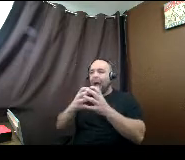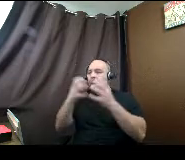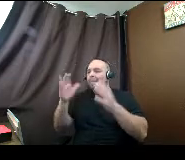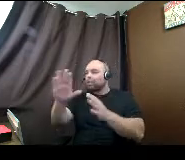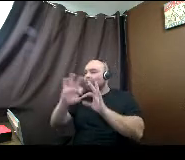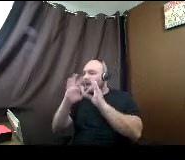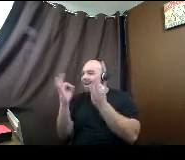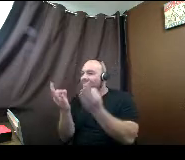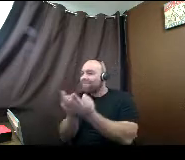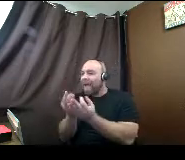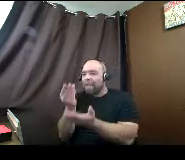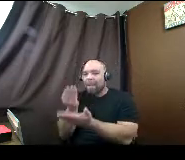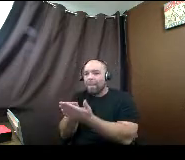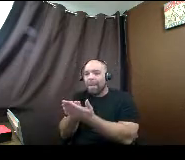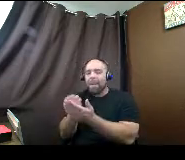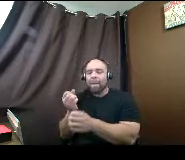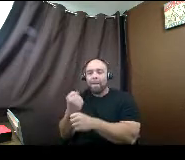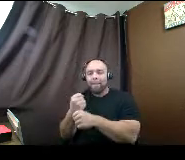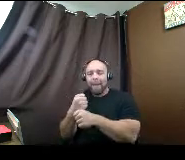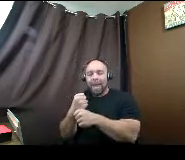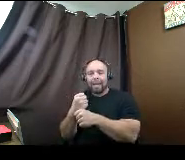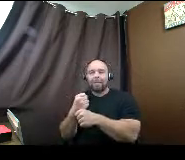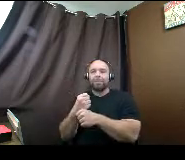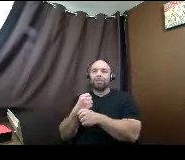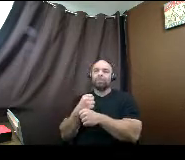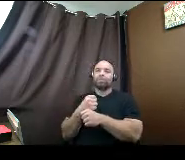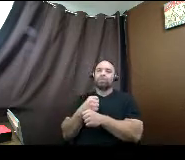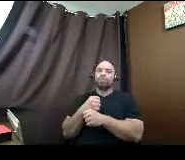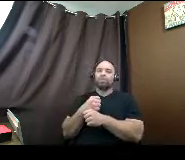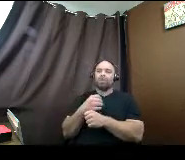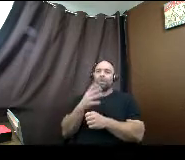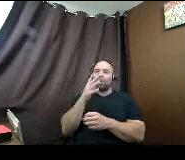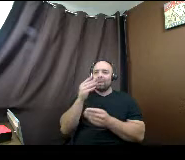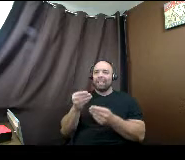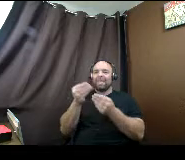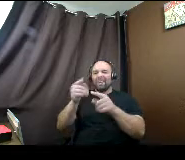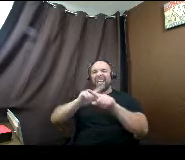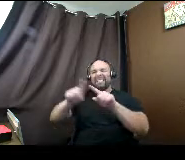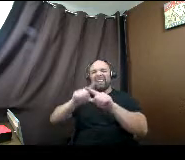that. And it basically calculates out different funding levels.